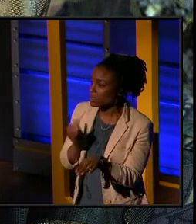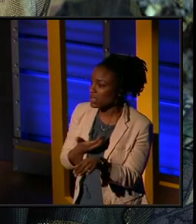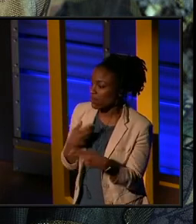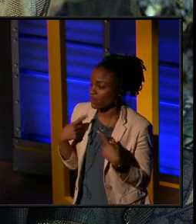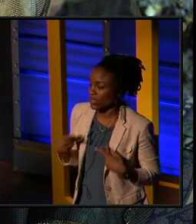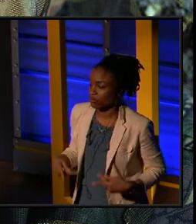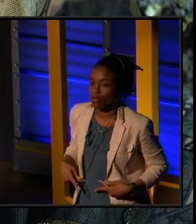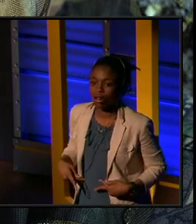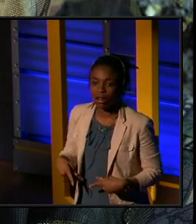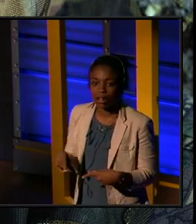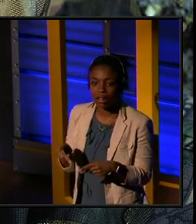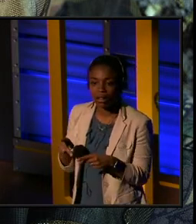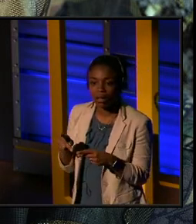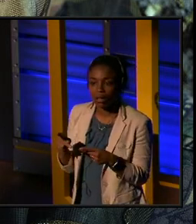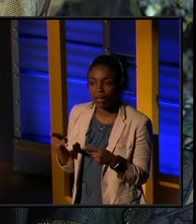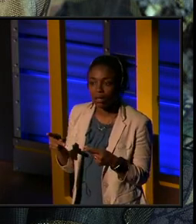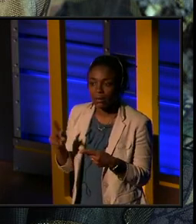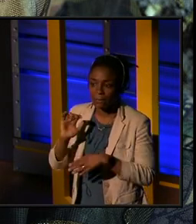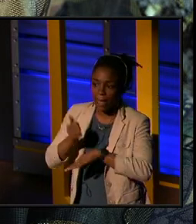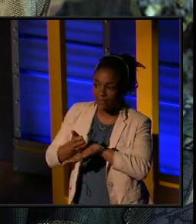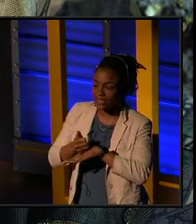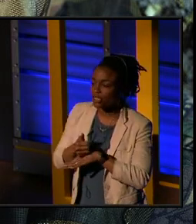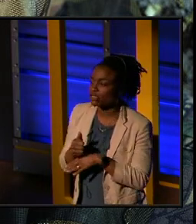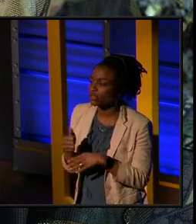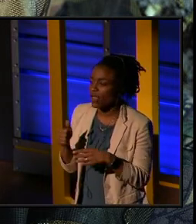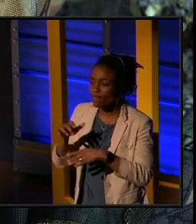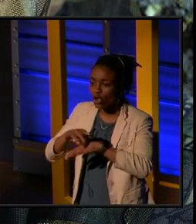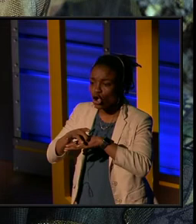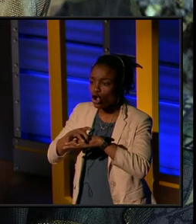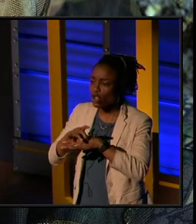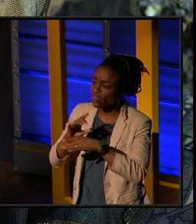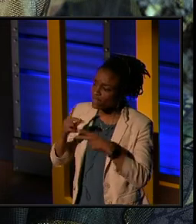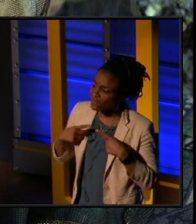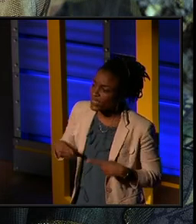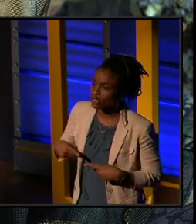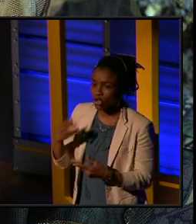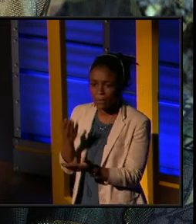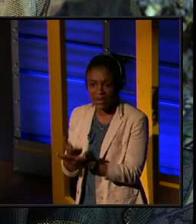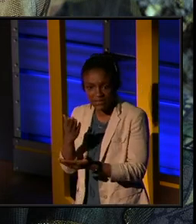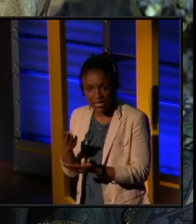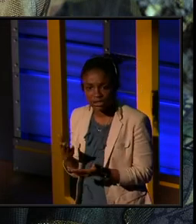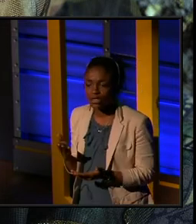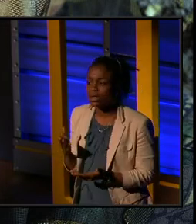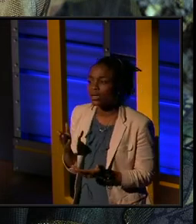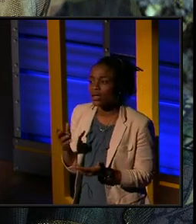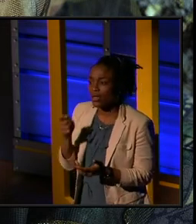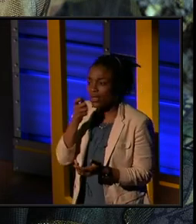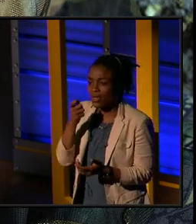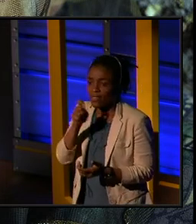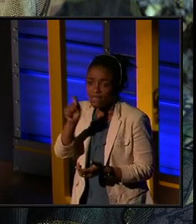of... And the Earth's physical manifestation of all of these things. So, therefore, it becomes our collection.